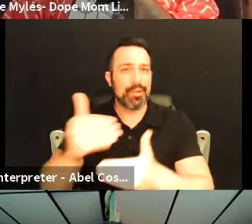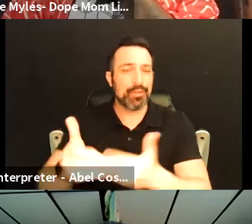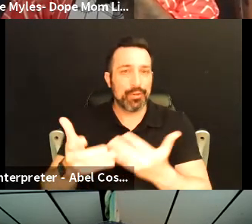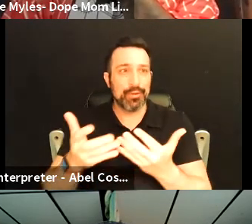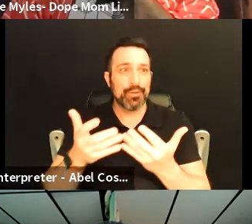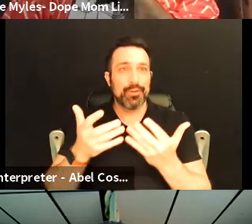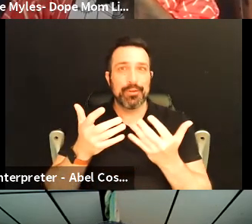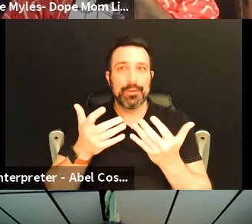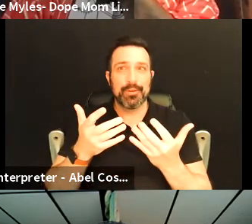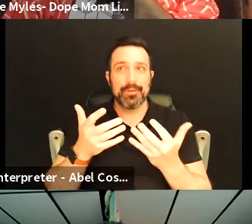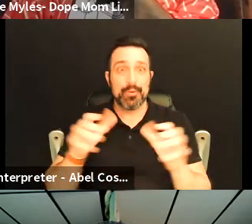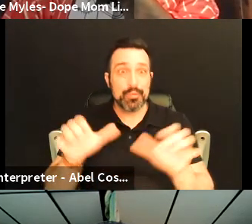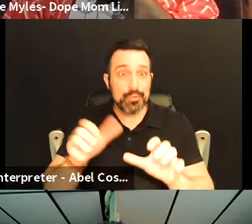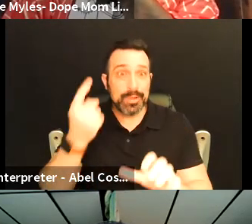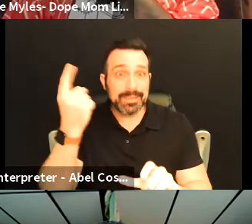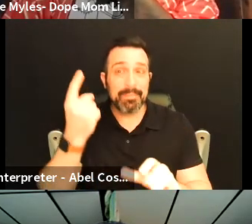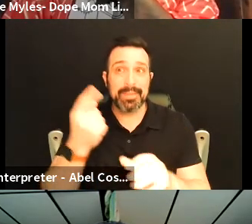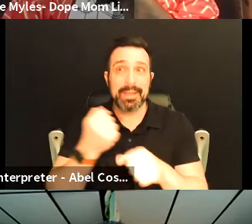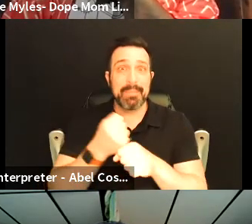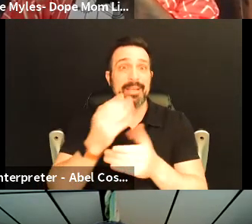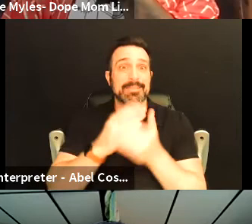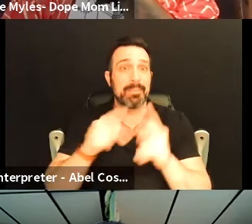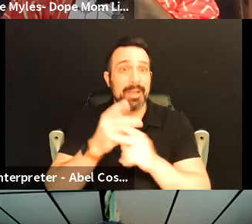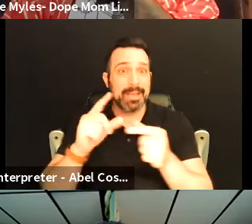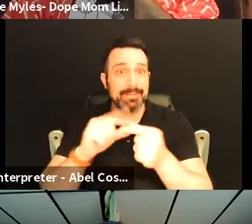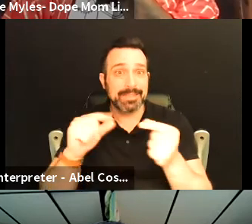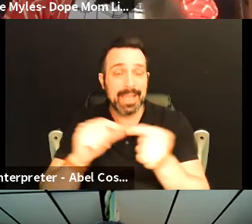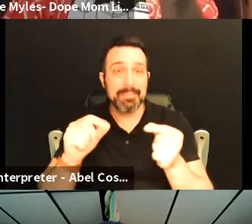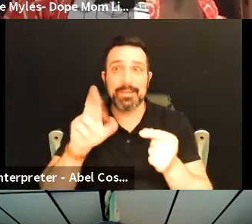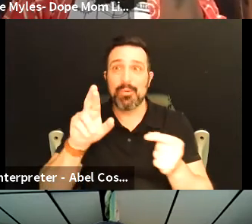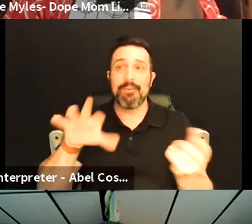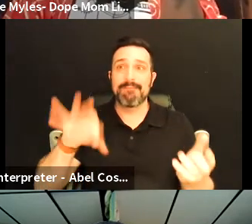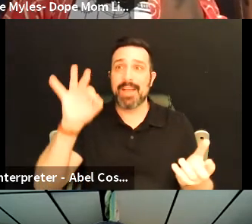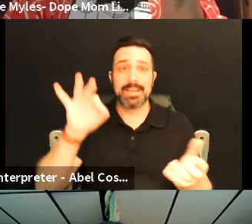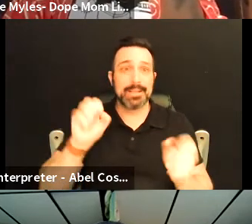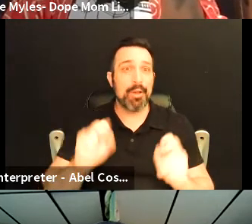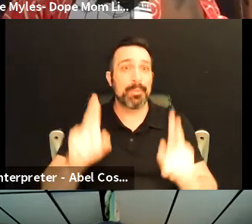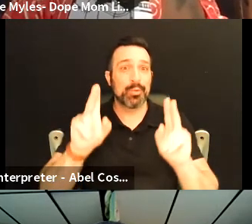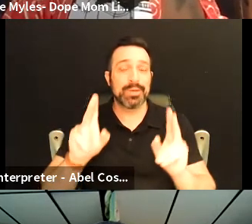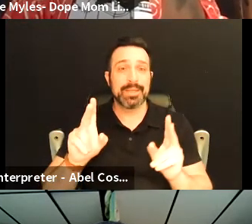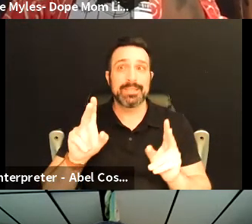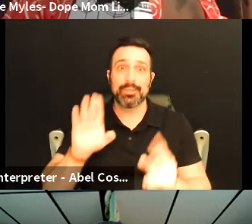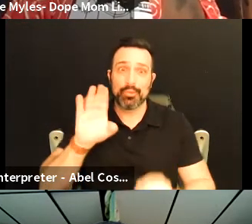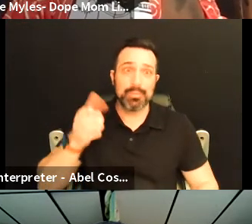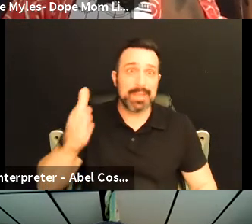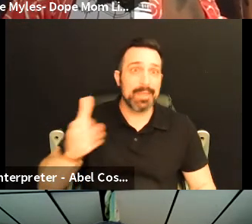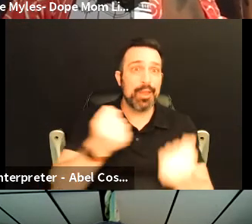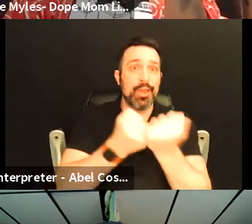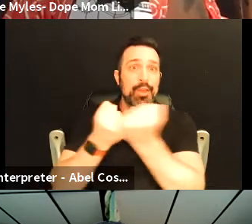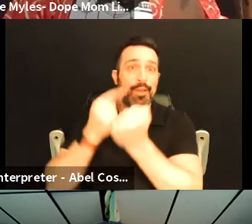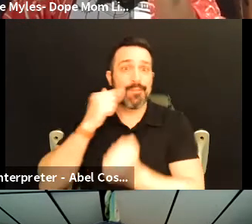or not making some sort of statement or not like finding opportunities to be there for others